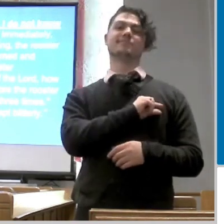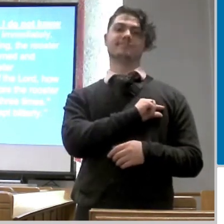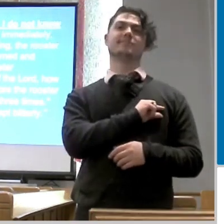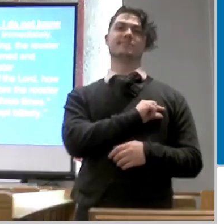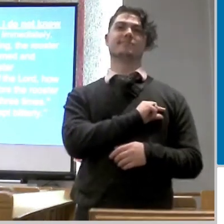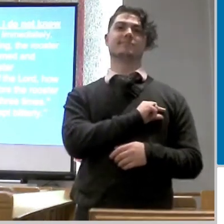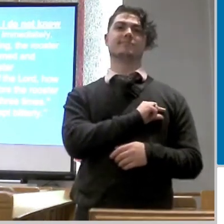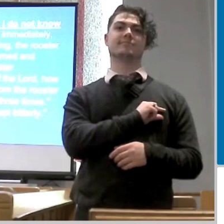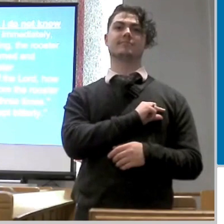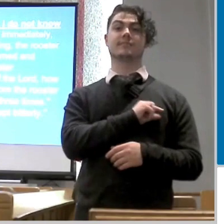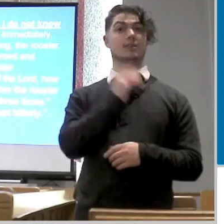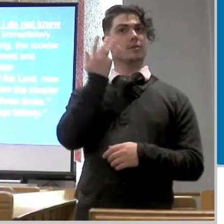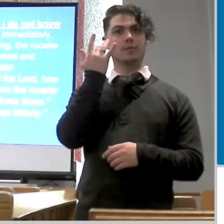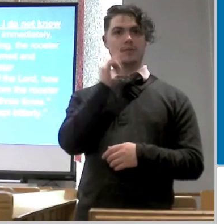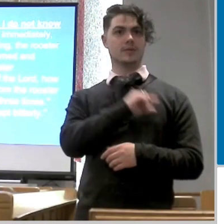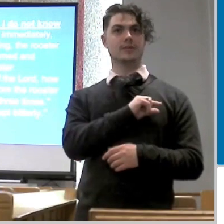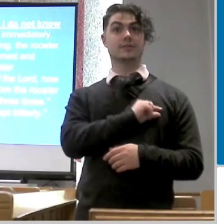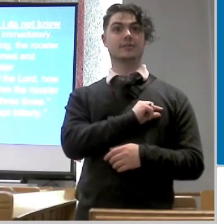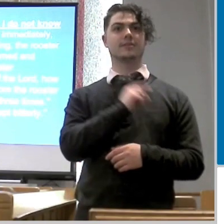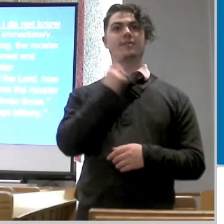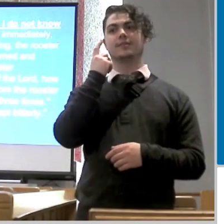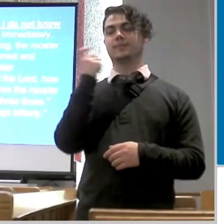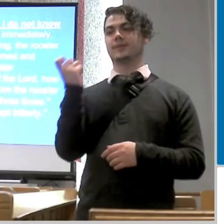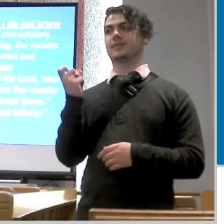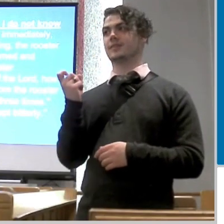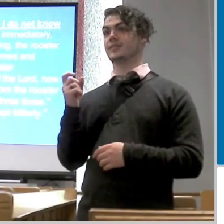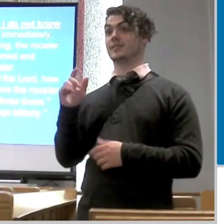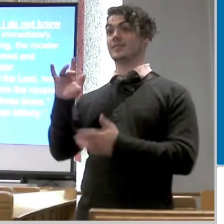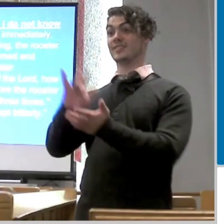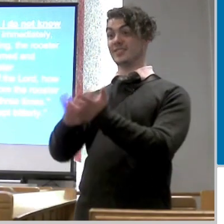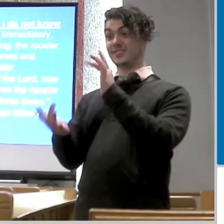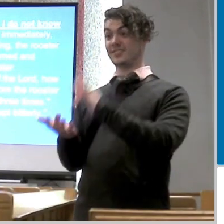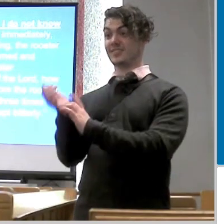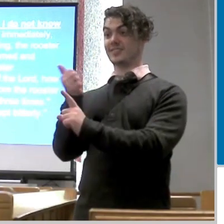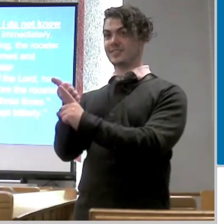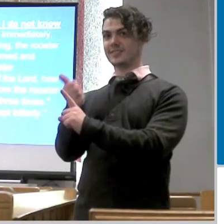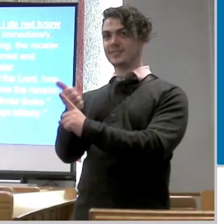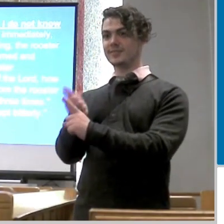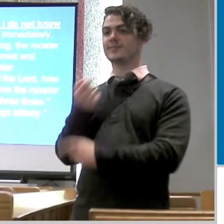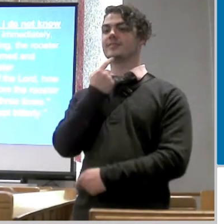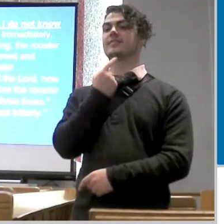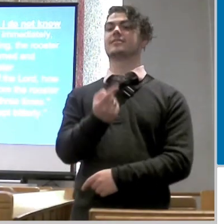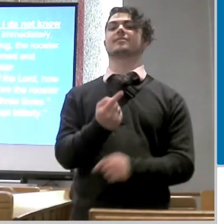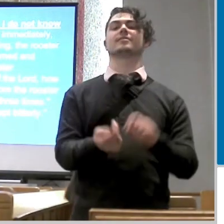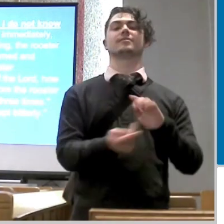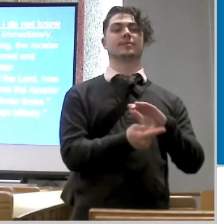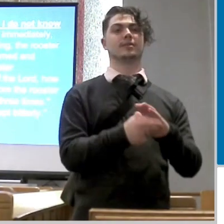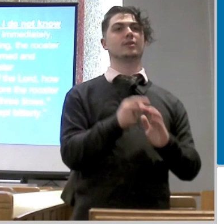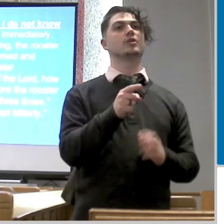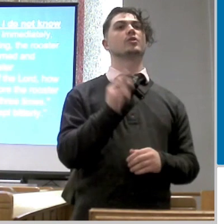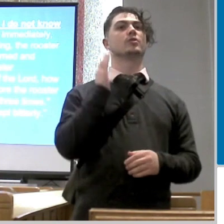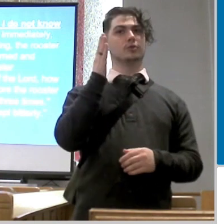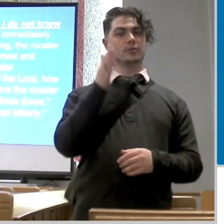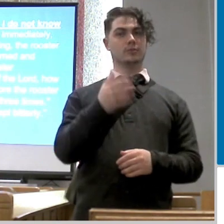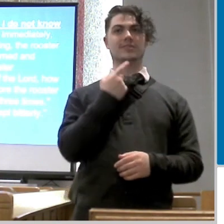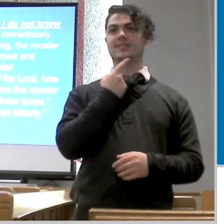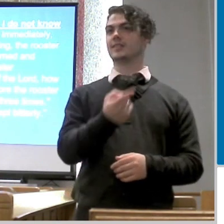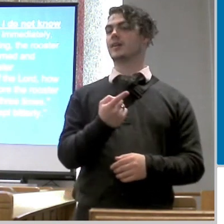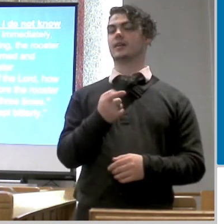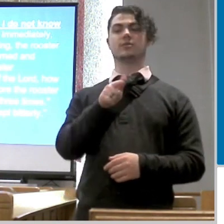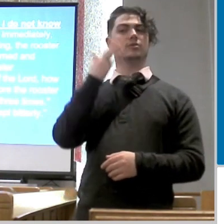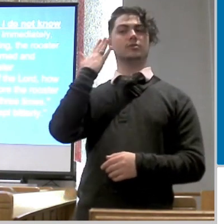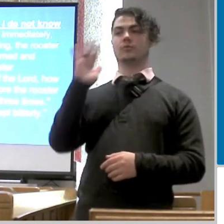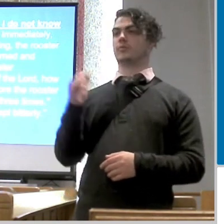guilty why is he guilty because it wasn't someone who said this it was the lord himself who told him you will deny me three times and that's exactly what